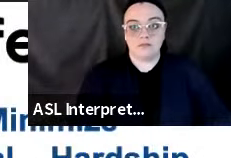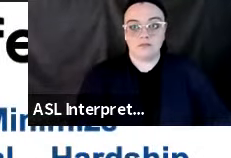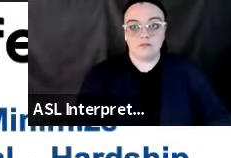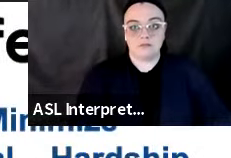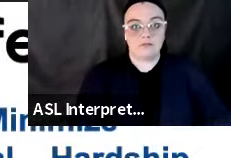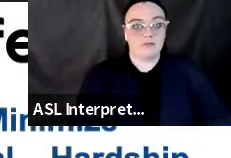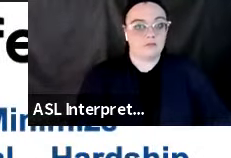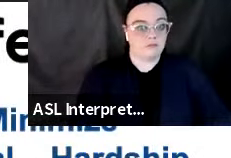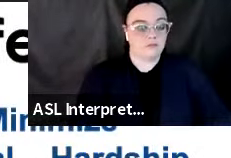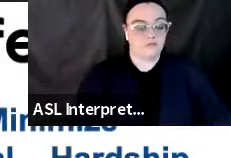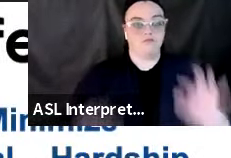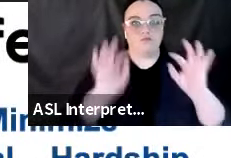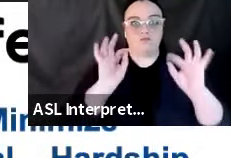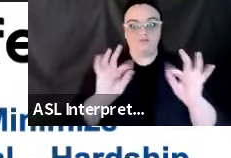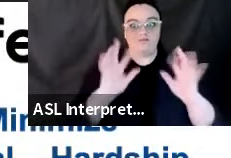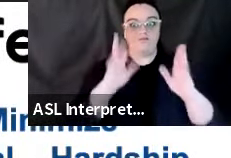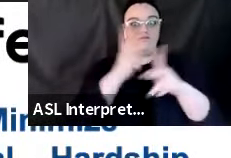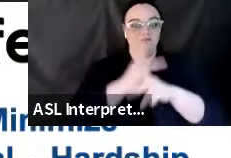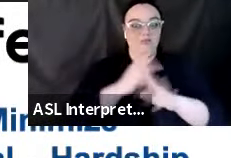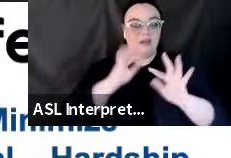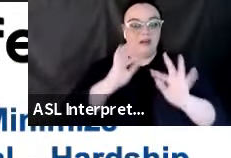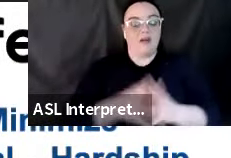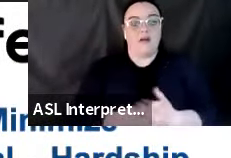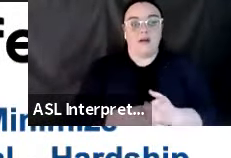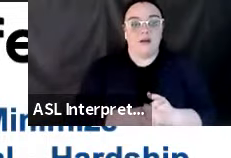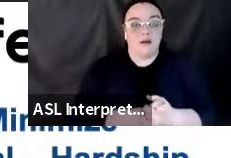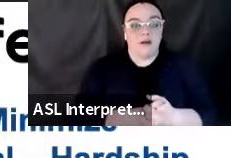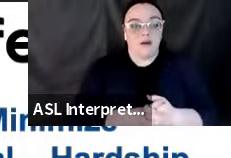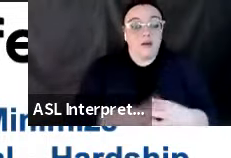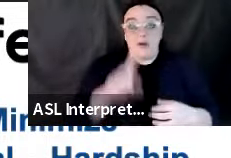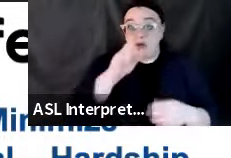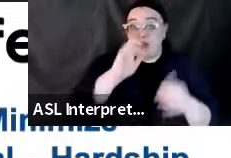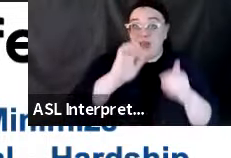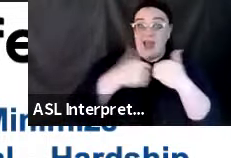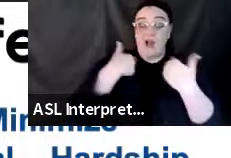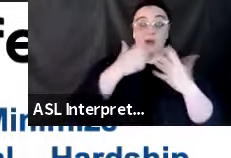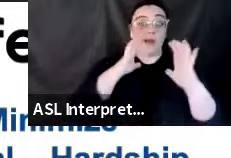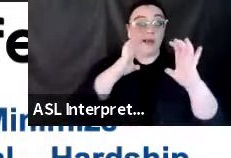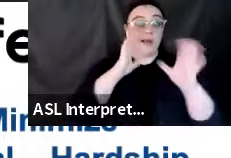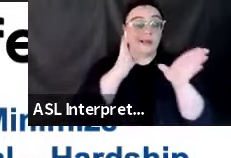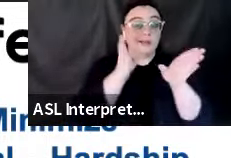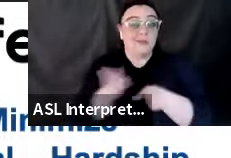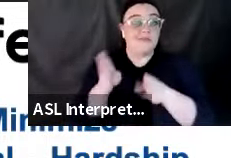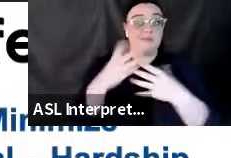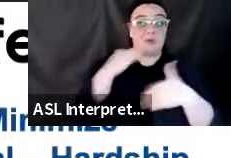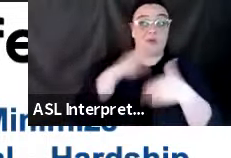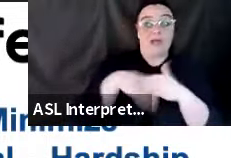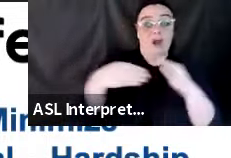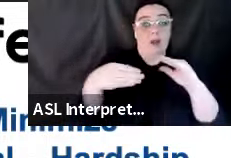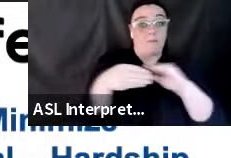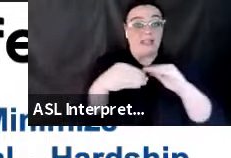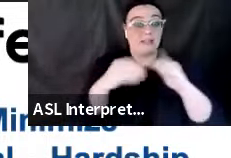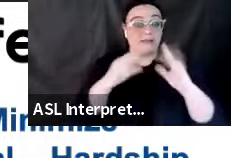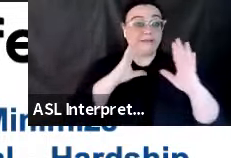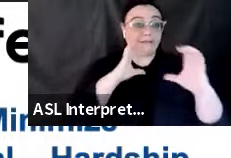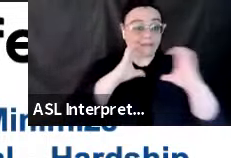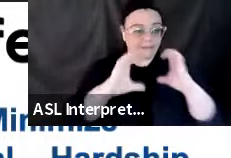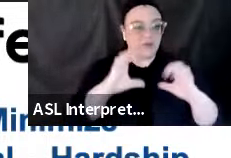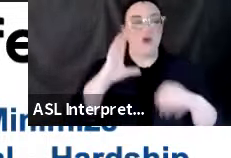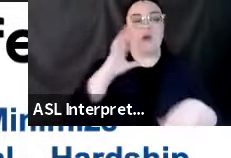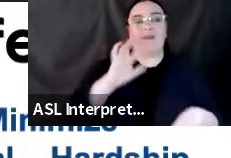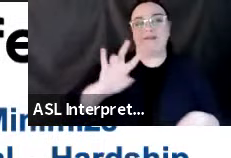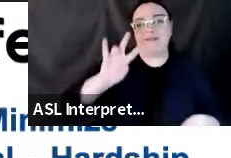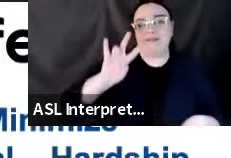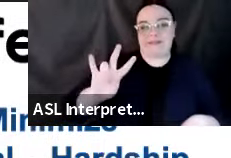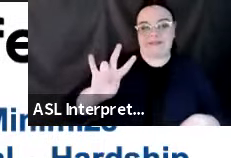a key message, the we organize our messaging is the Seven Steps to Earthquake Safety. We'll put the links into the chat for